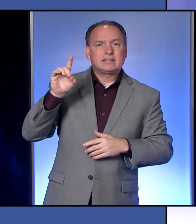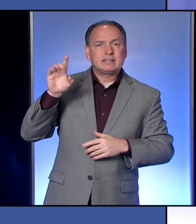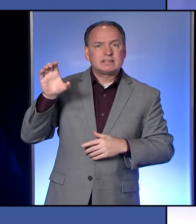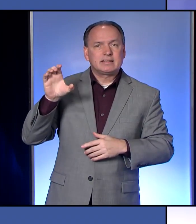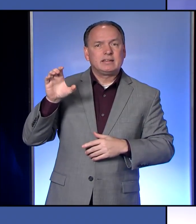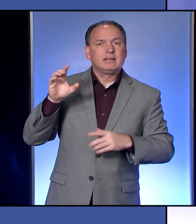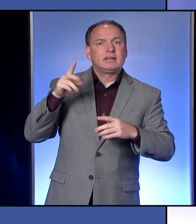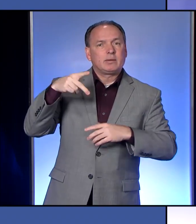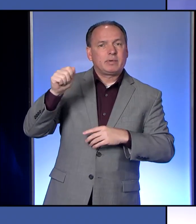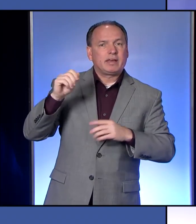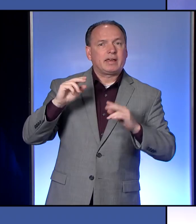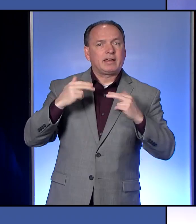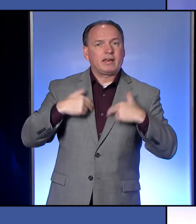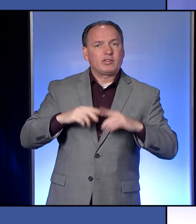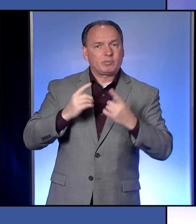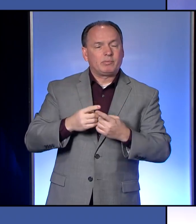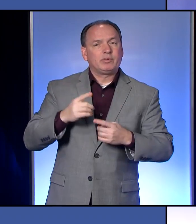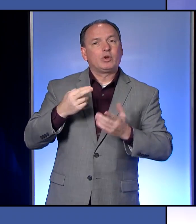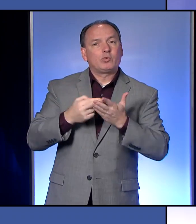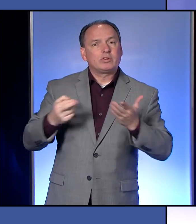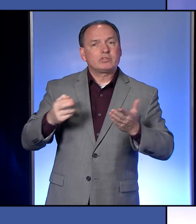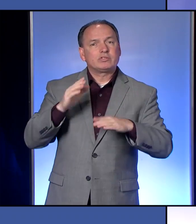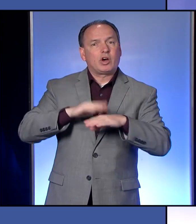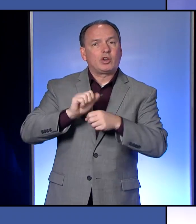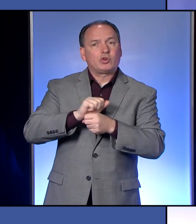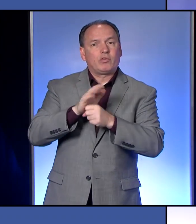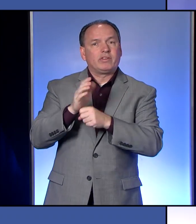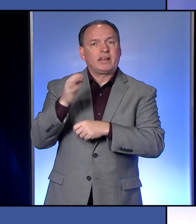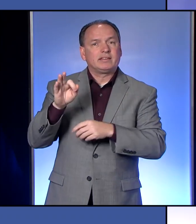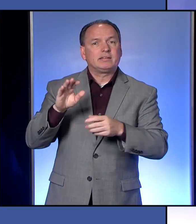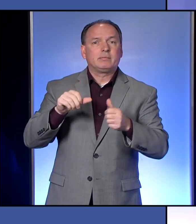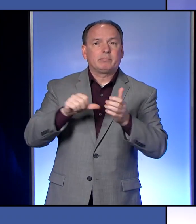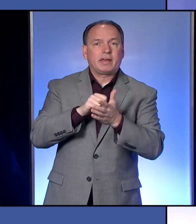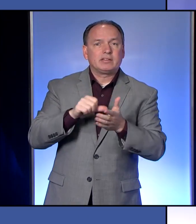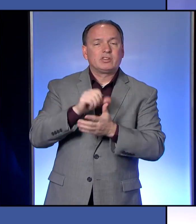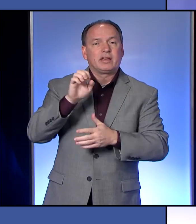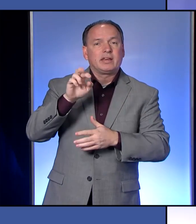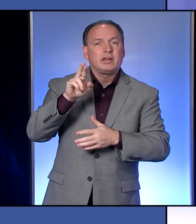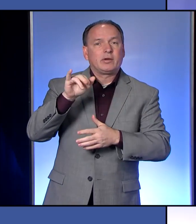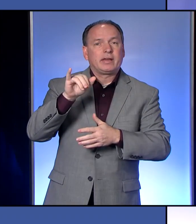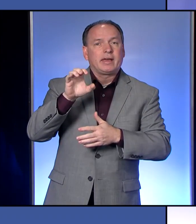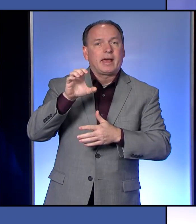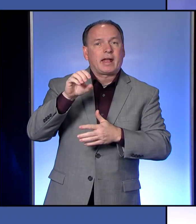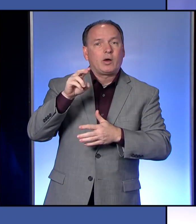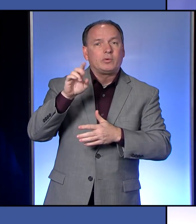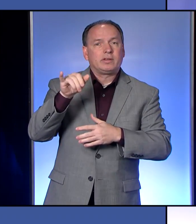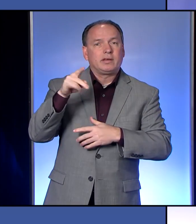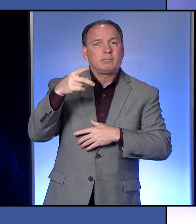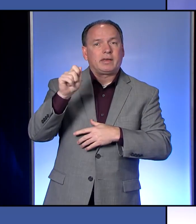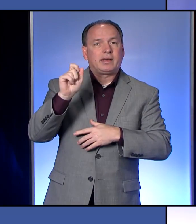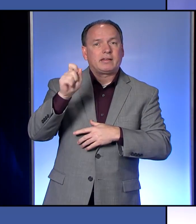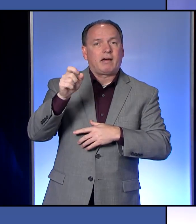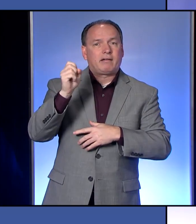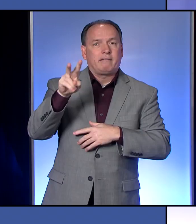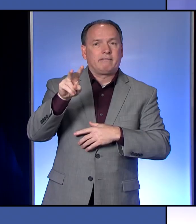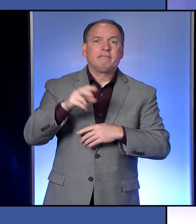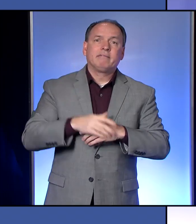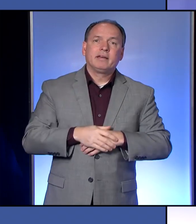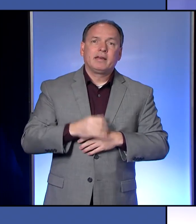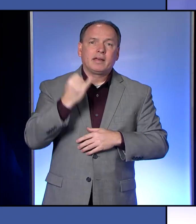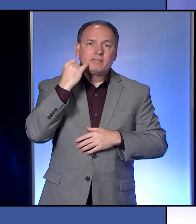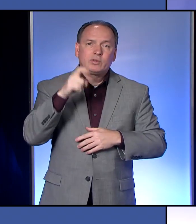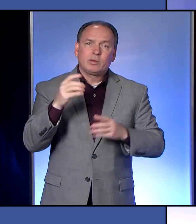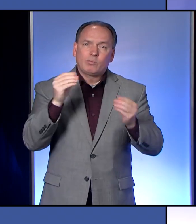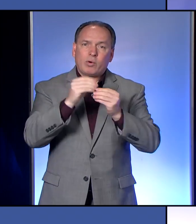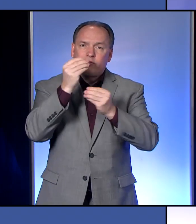information can be found under resources on the COVID-19 page at eriecountypa.gov. And again, if you need information